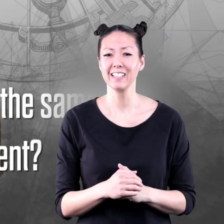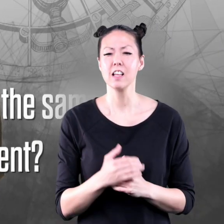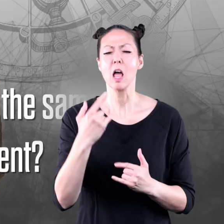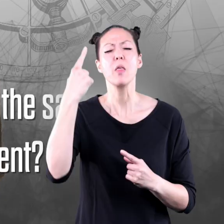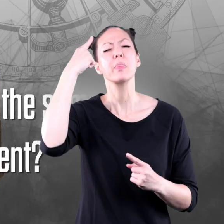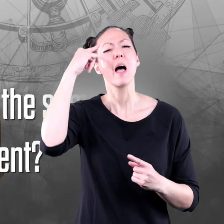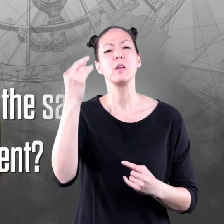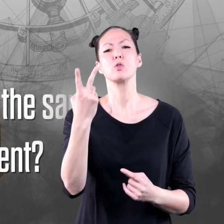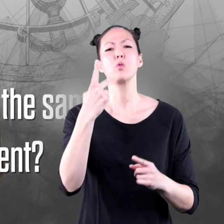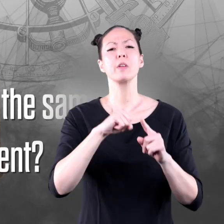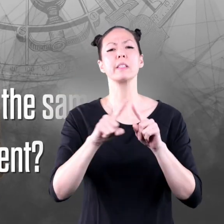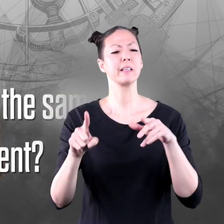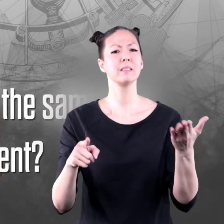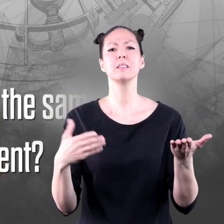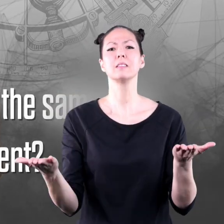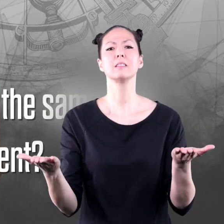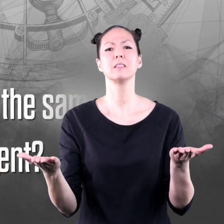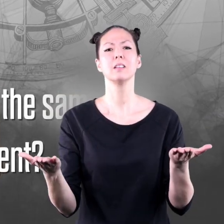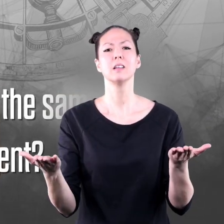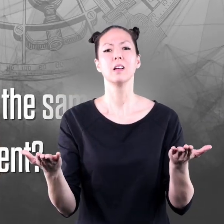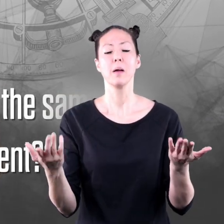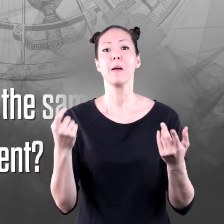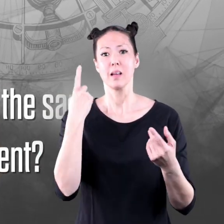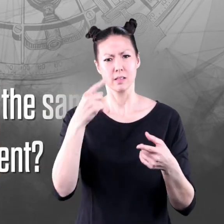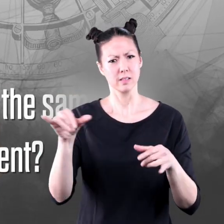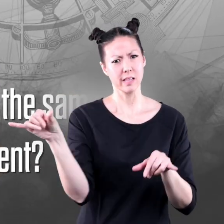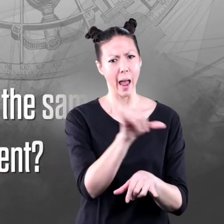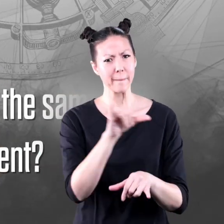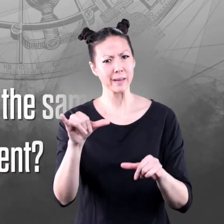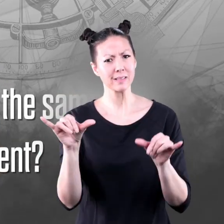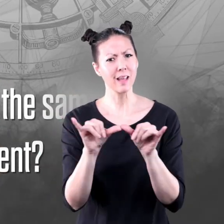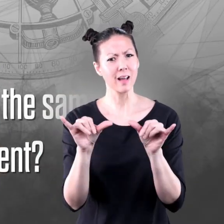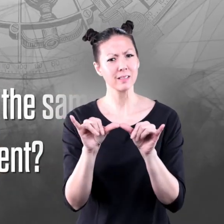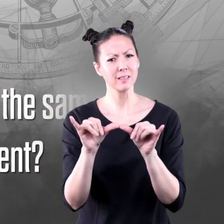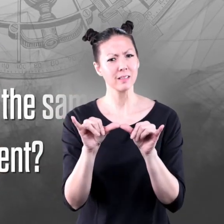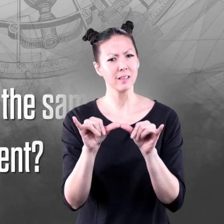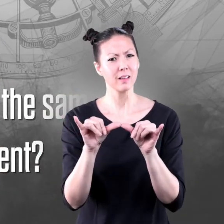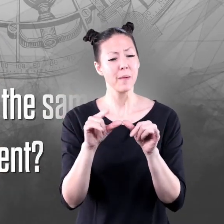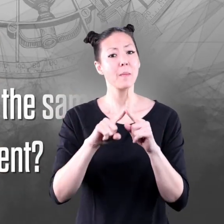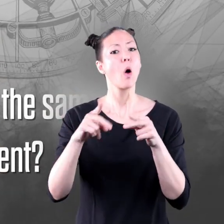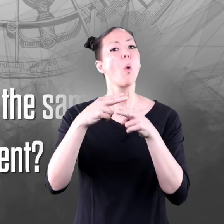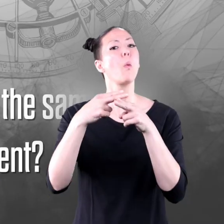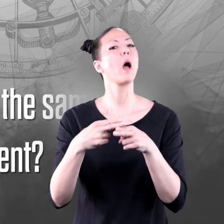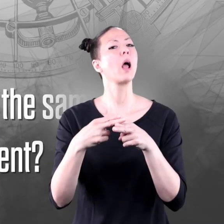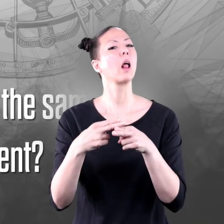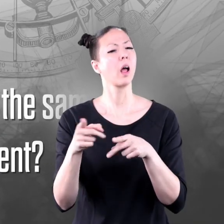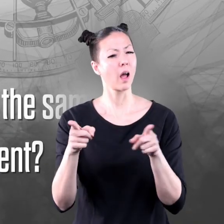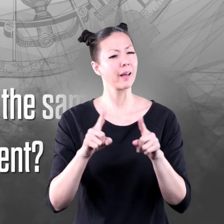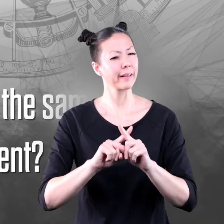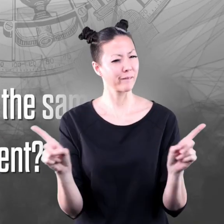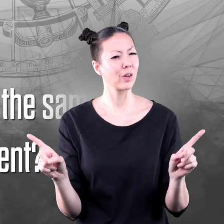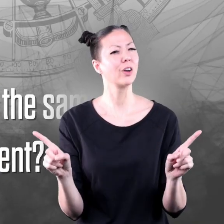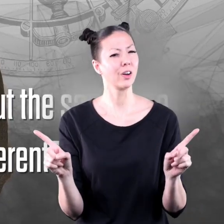Can you think of two things that are about the same size, but their weights are very different?